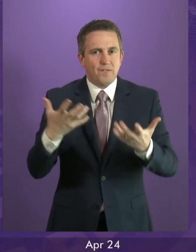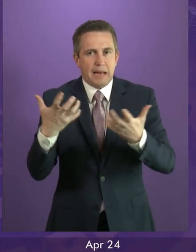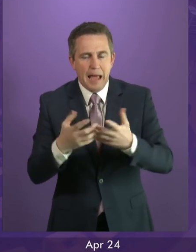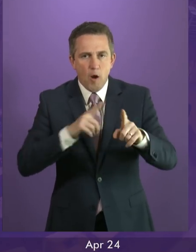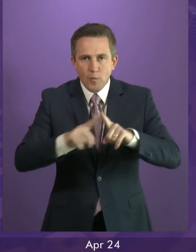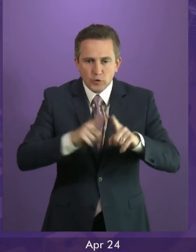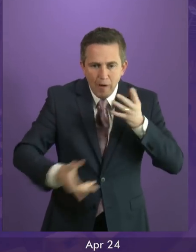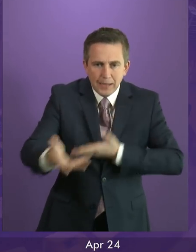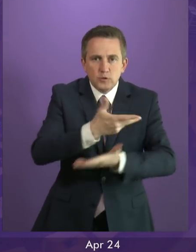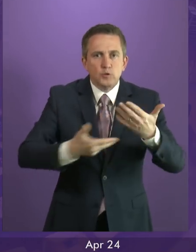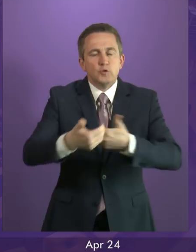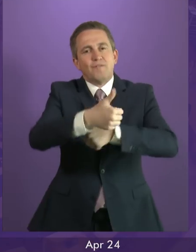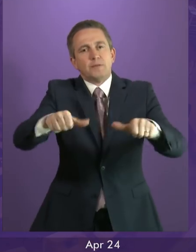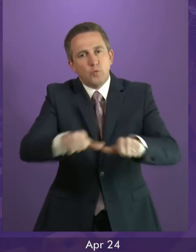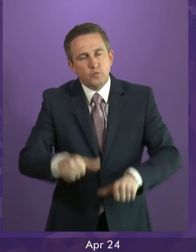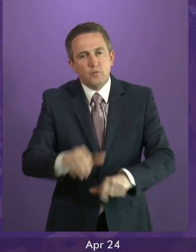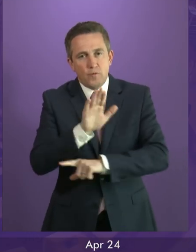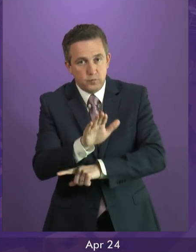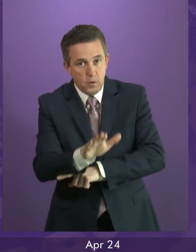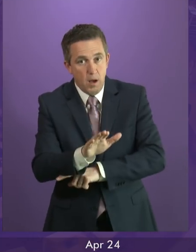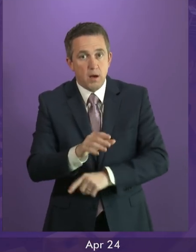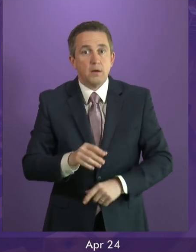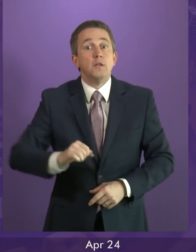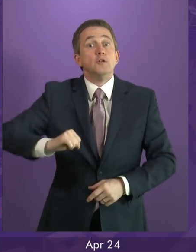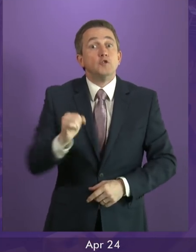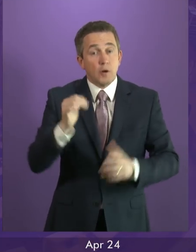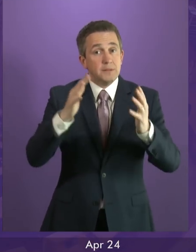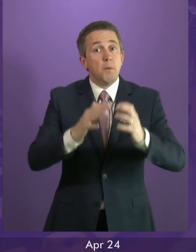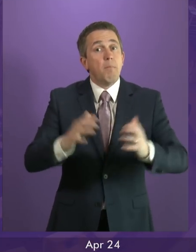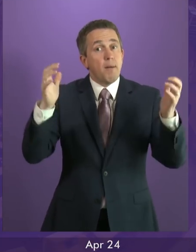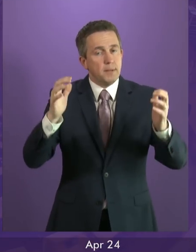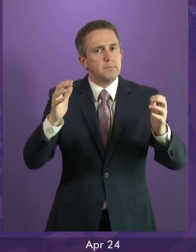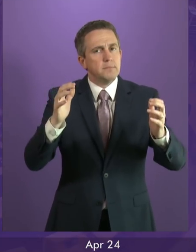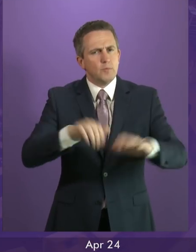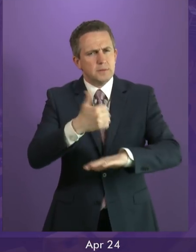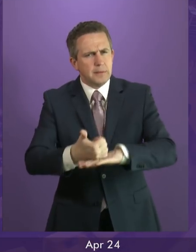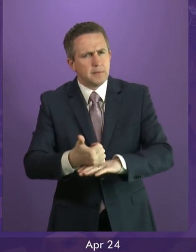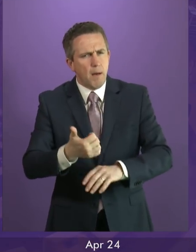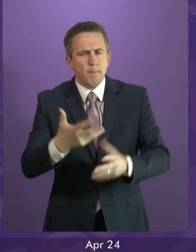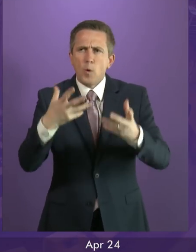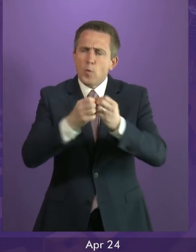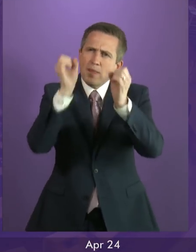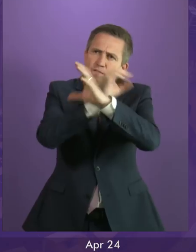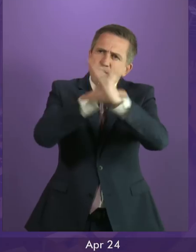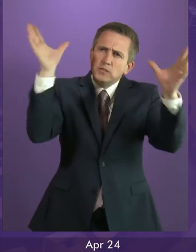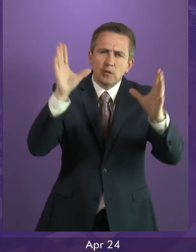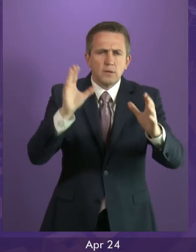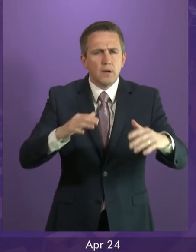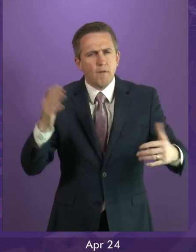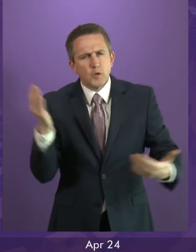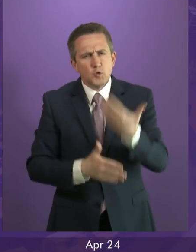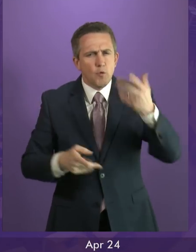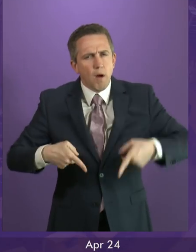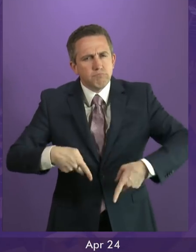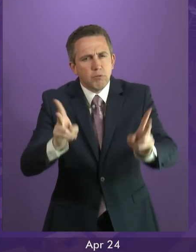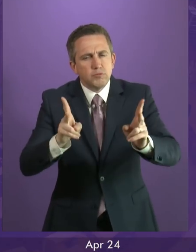come to a common mind about it. This place was established with the hope that it would be a new type of parliament.